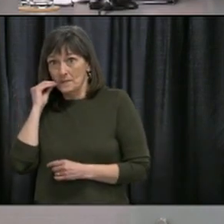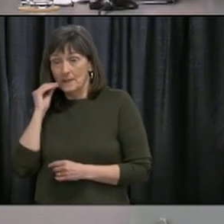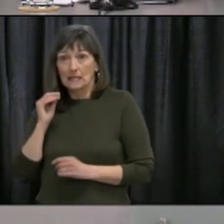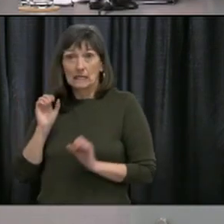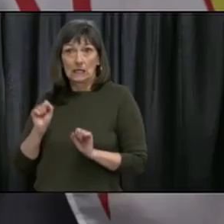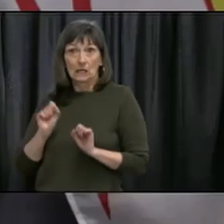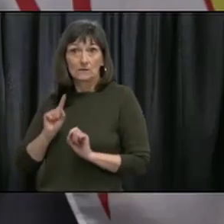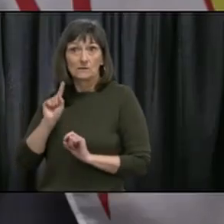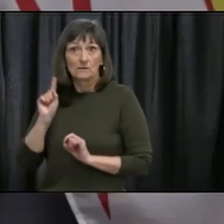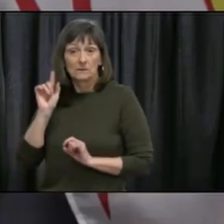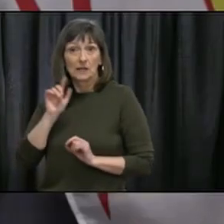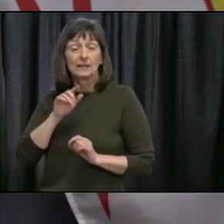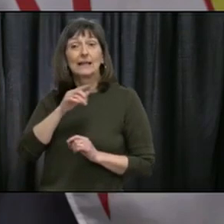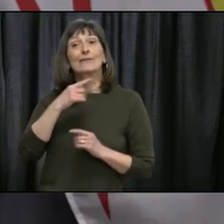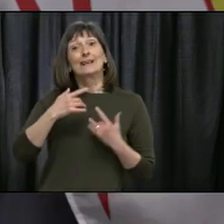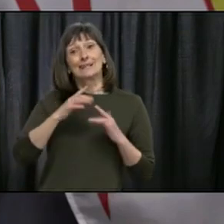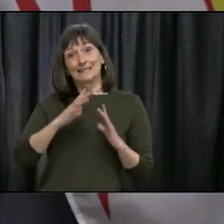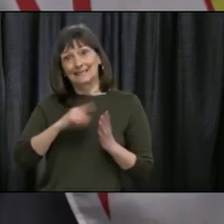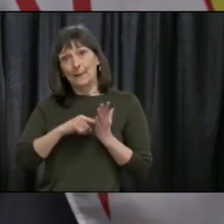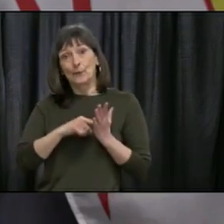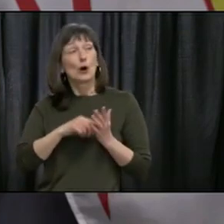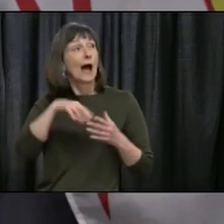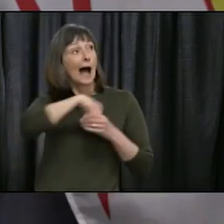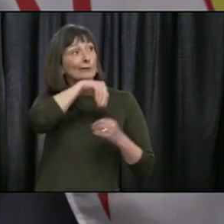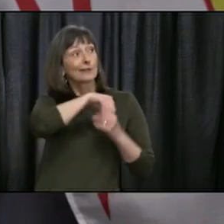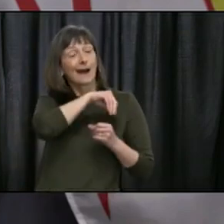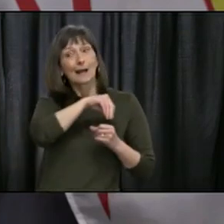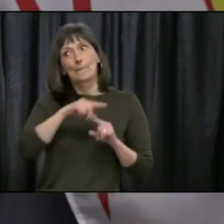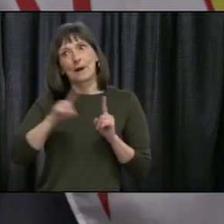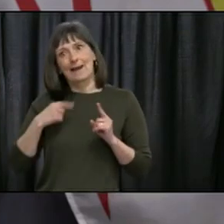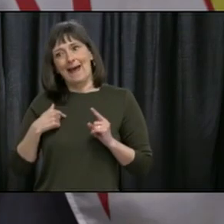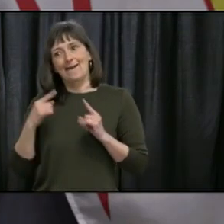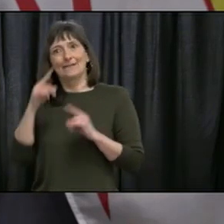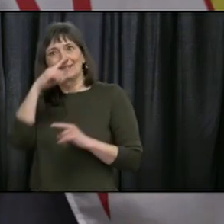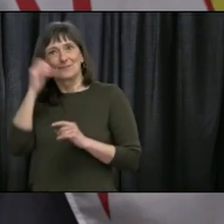We're recommending that people try to vacation as close to home as possible.